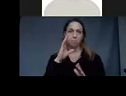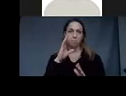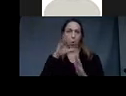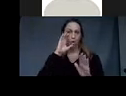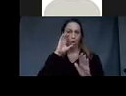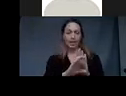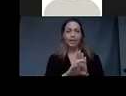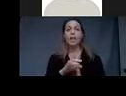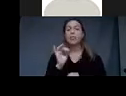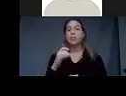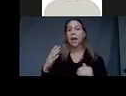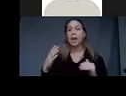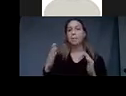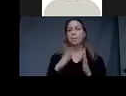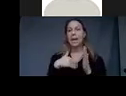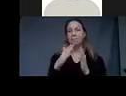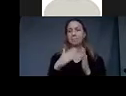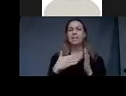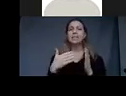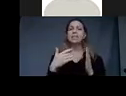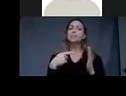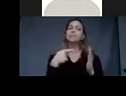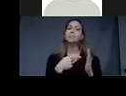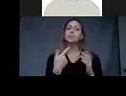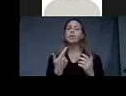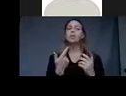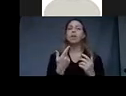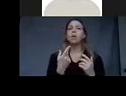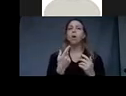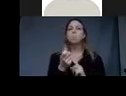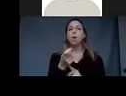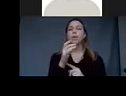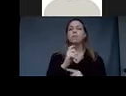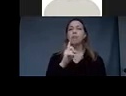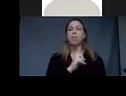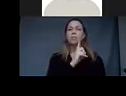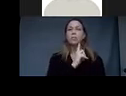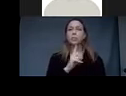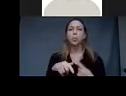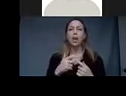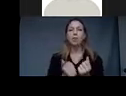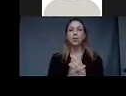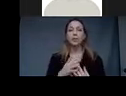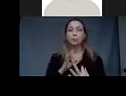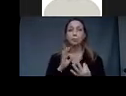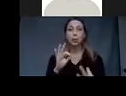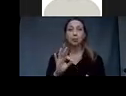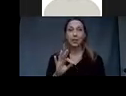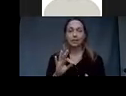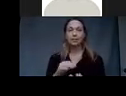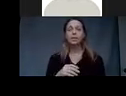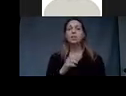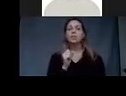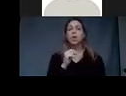a moment of solitude when it's perfect. So this